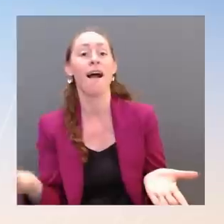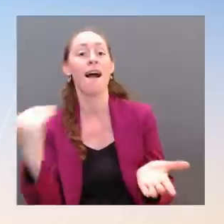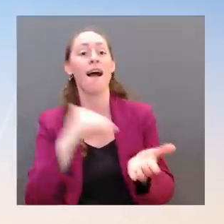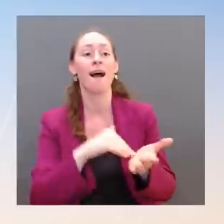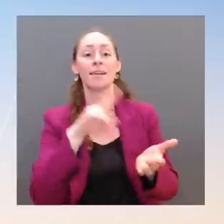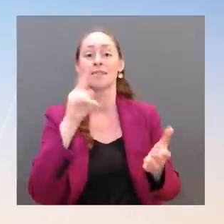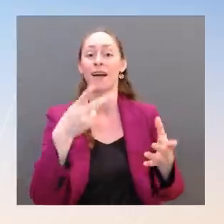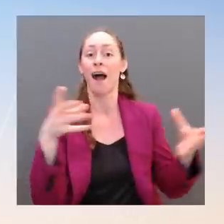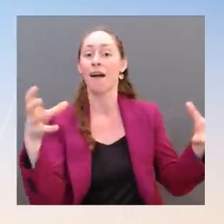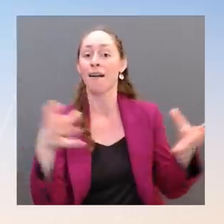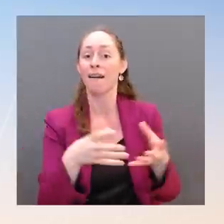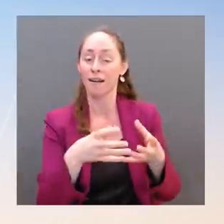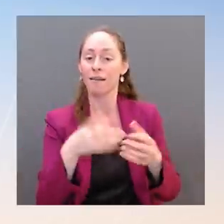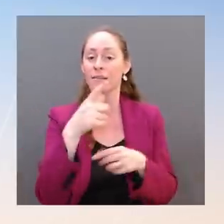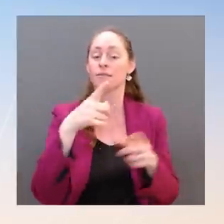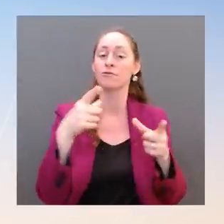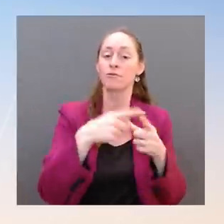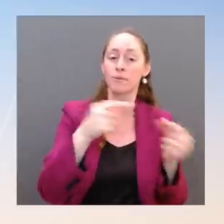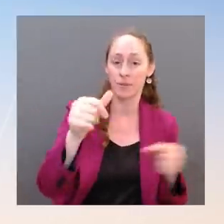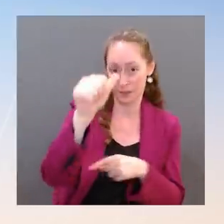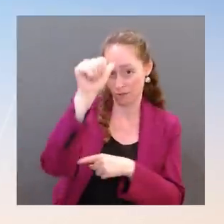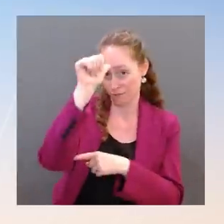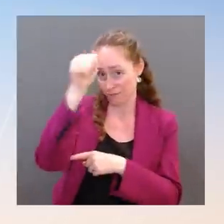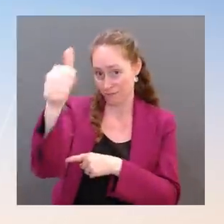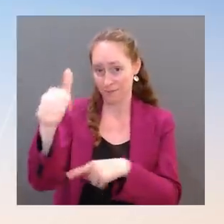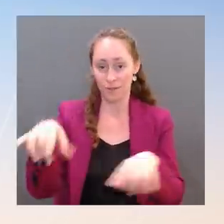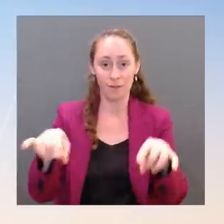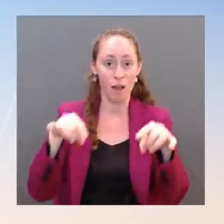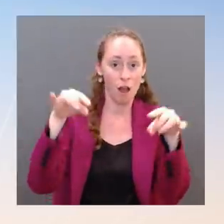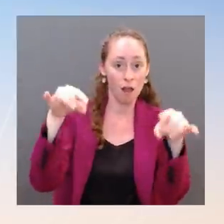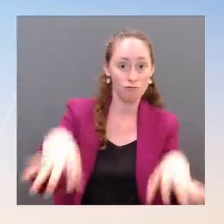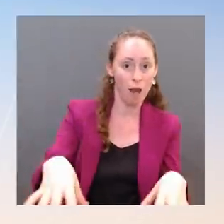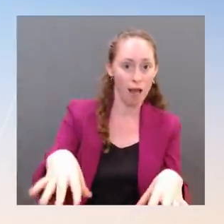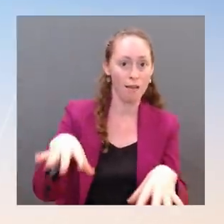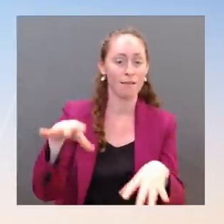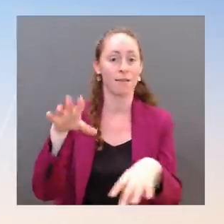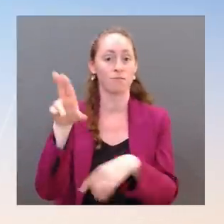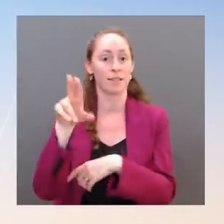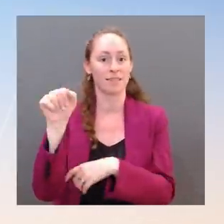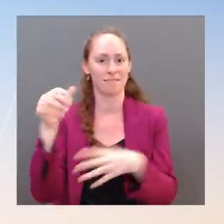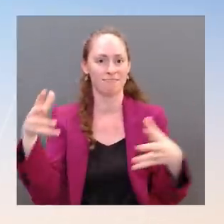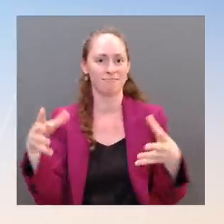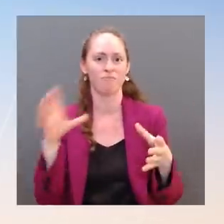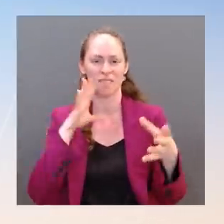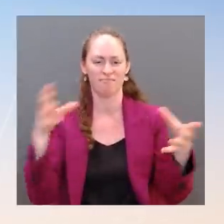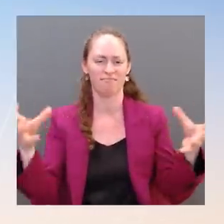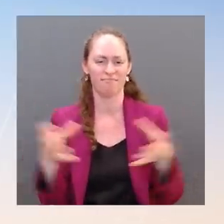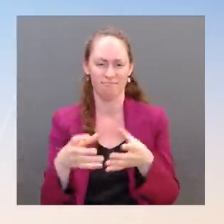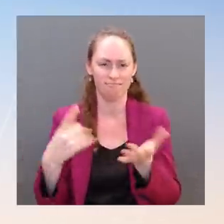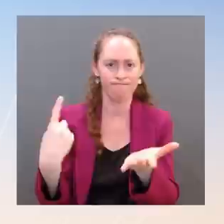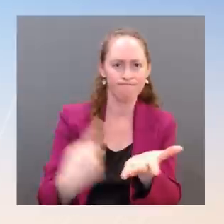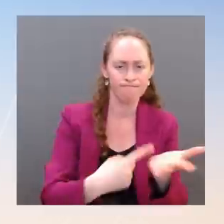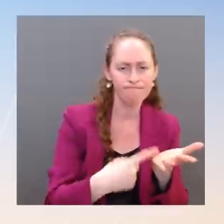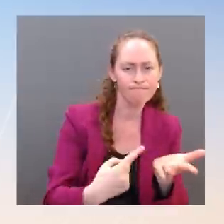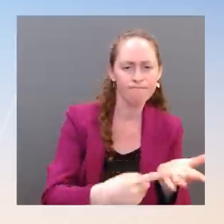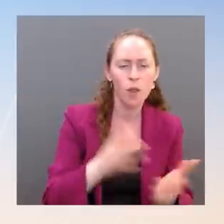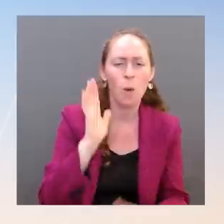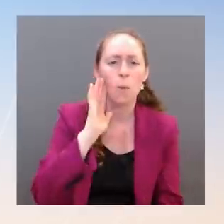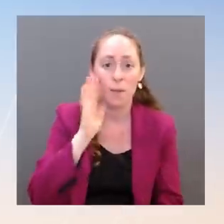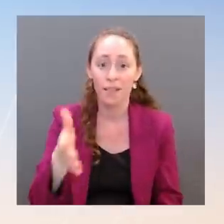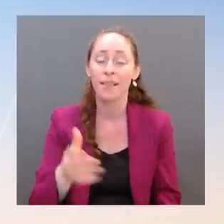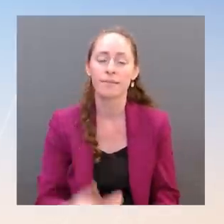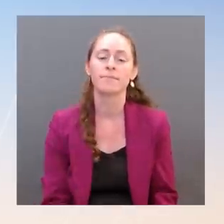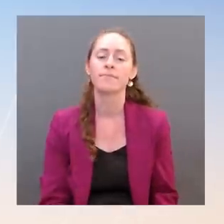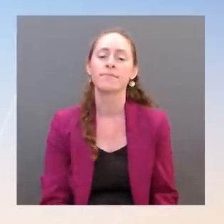Australia. And we believe that this summit will demonstrate both in substance and in vision that democracies can deliver and that these four nations